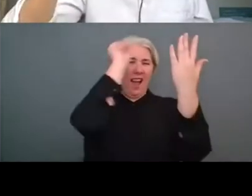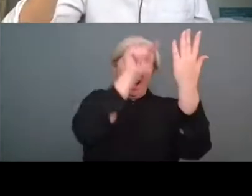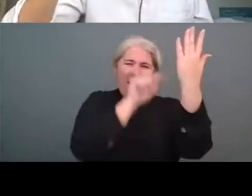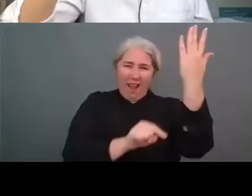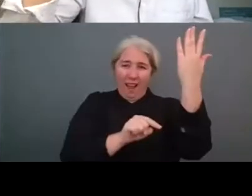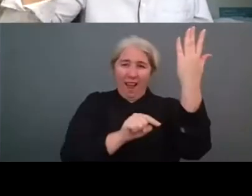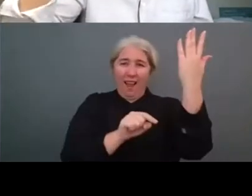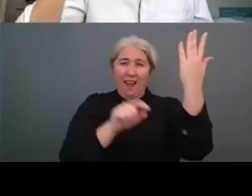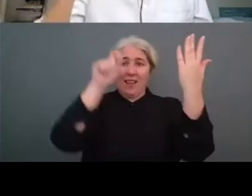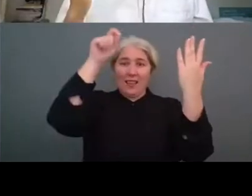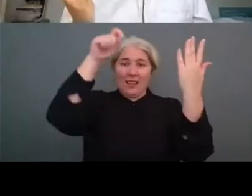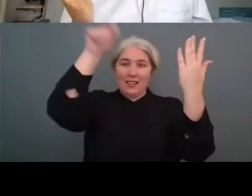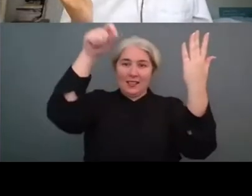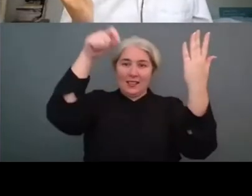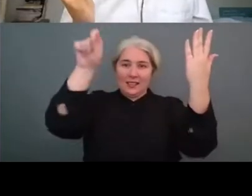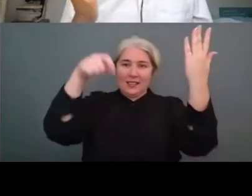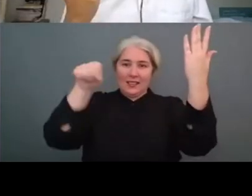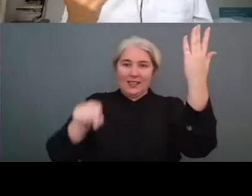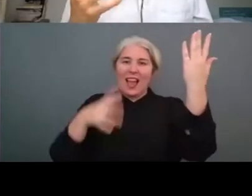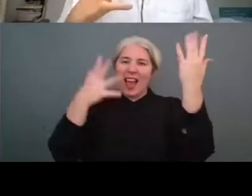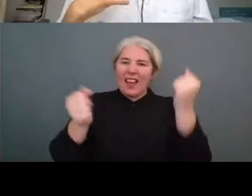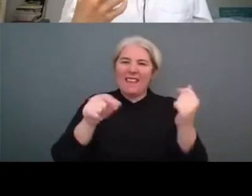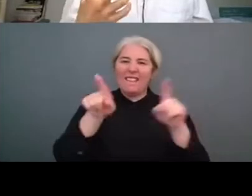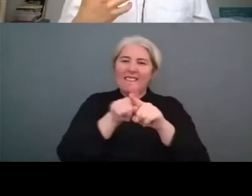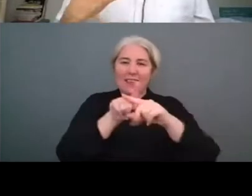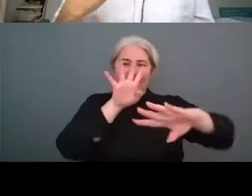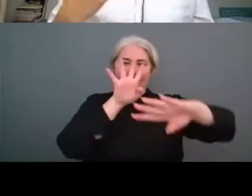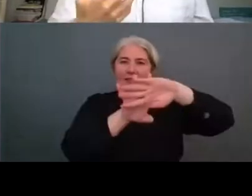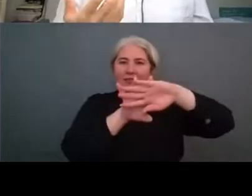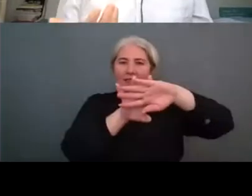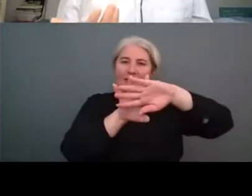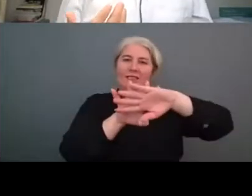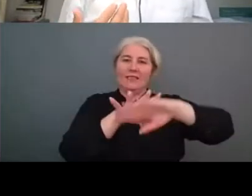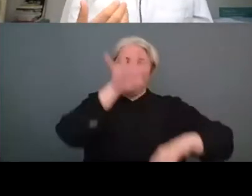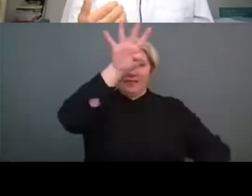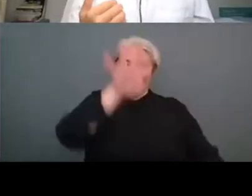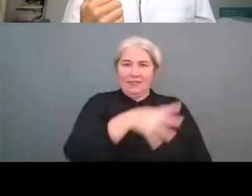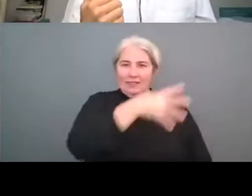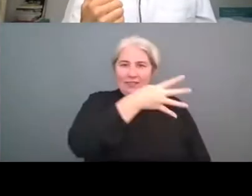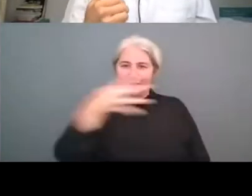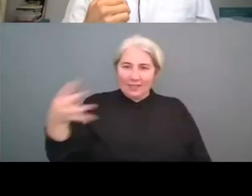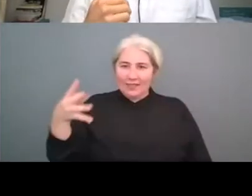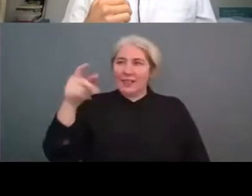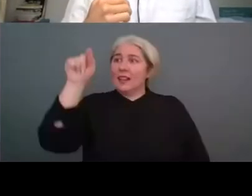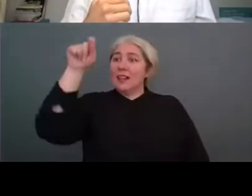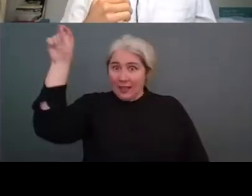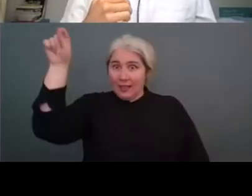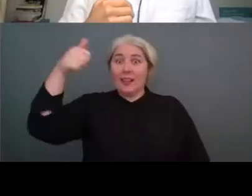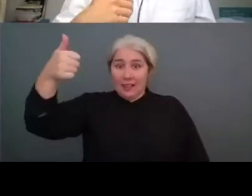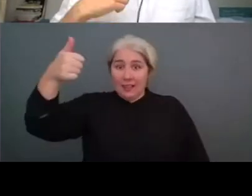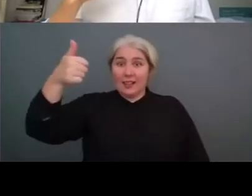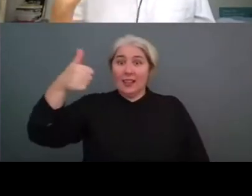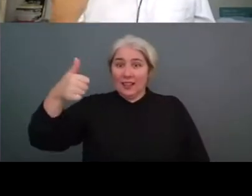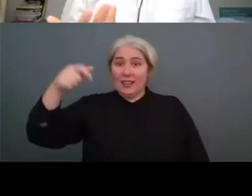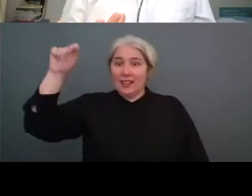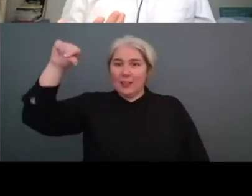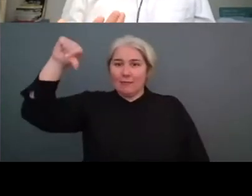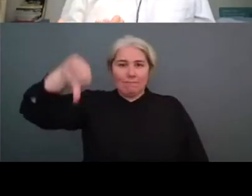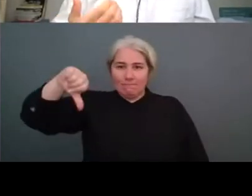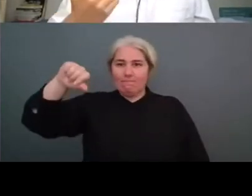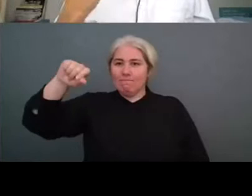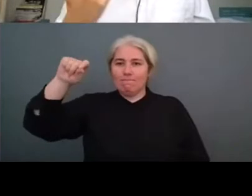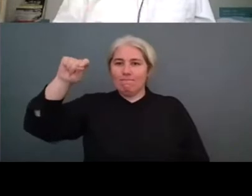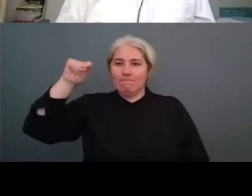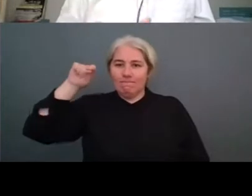be better on this it was sort of a grid and this grid was really helpful for us uh even in in the way that the things that we want to eat